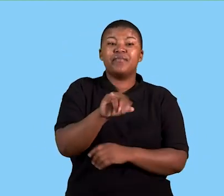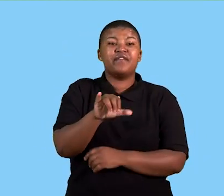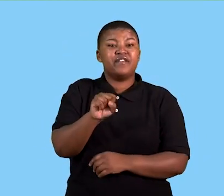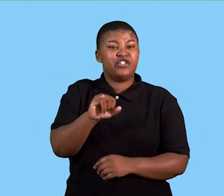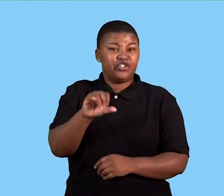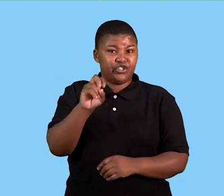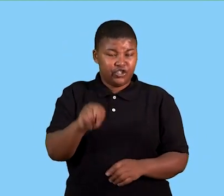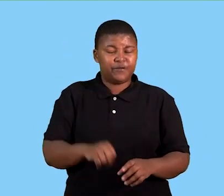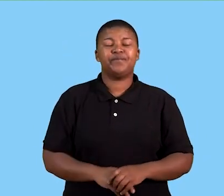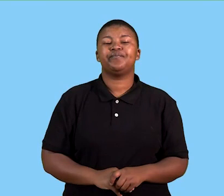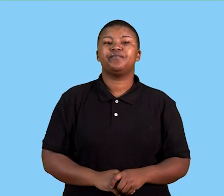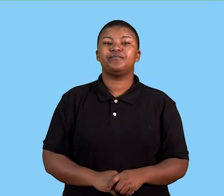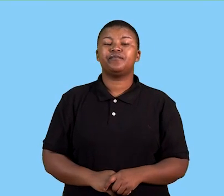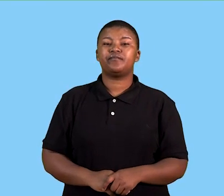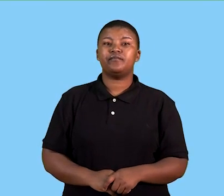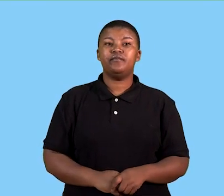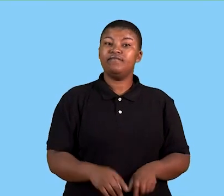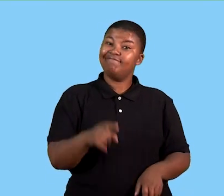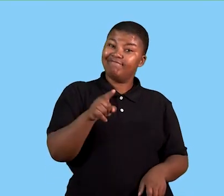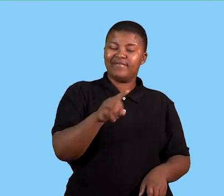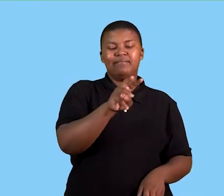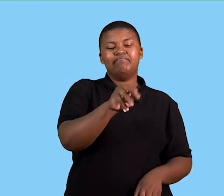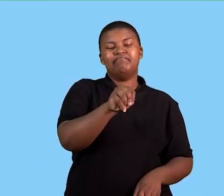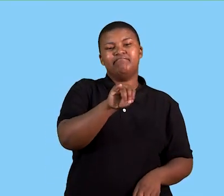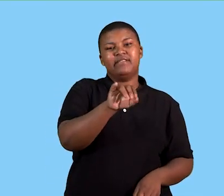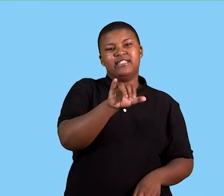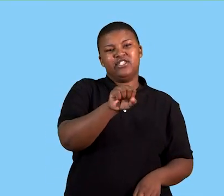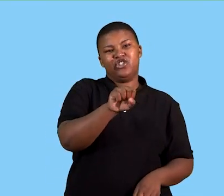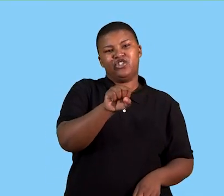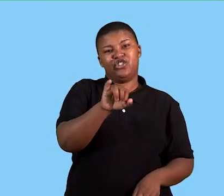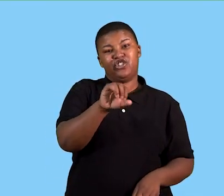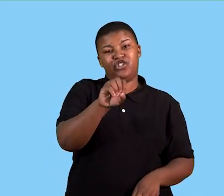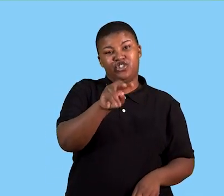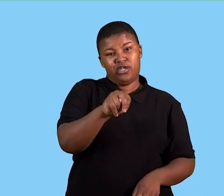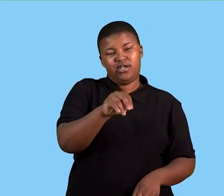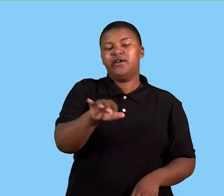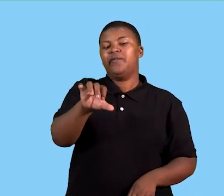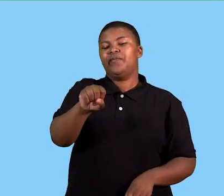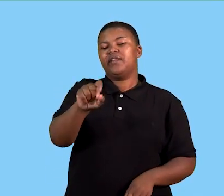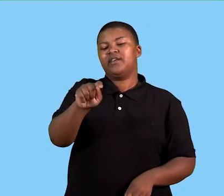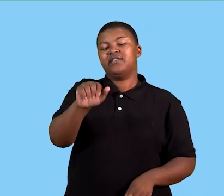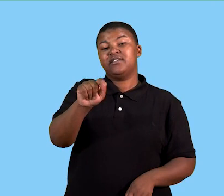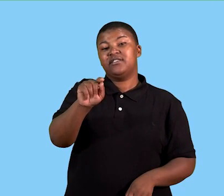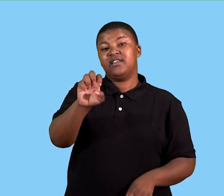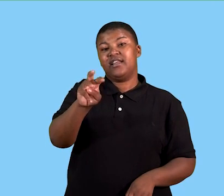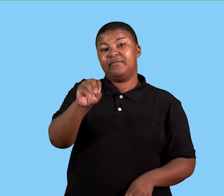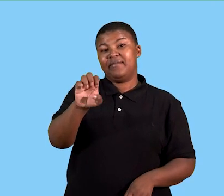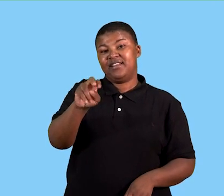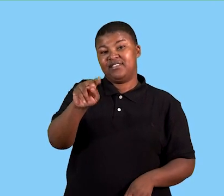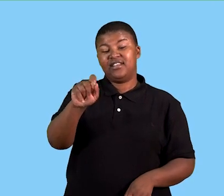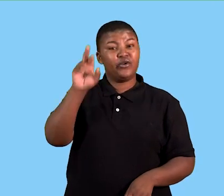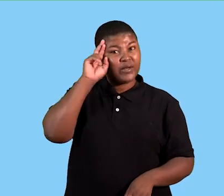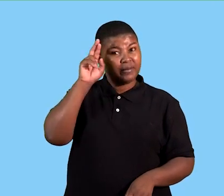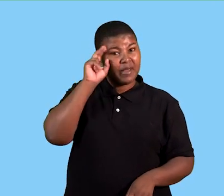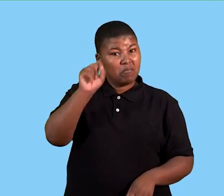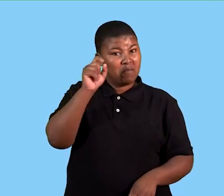second then of this concept of this component is the mission statement. And the mission statement, remember we said it